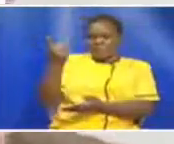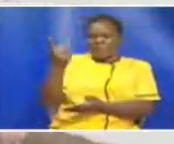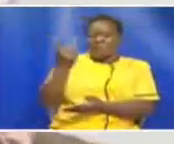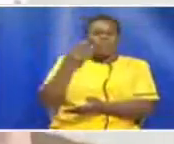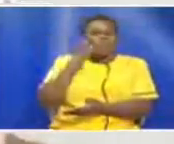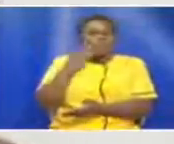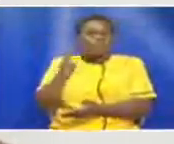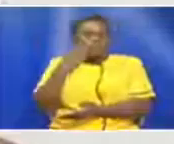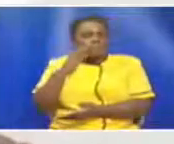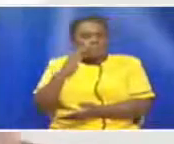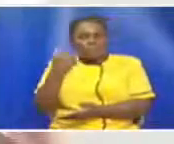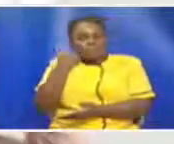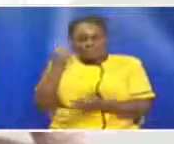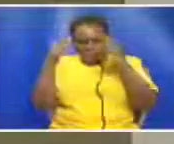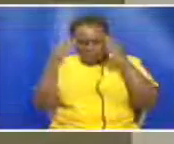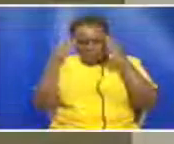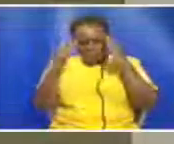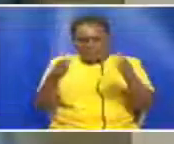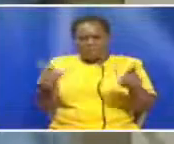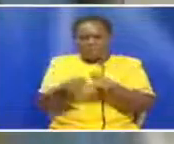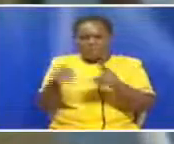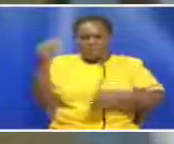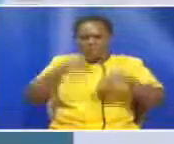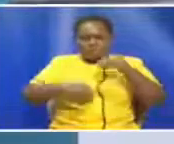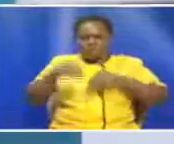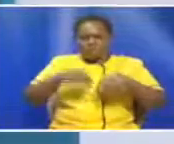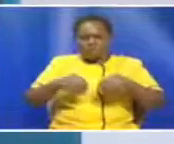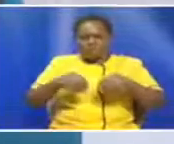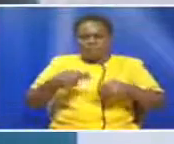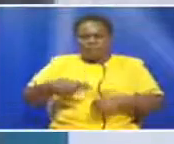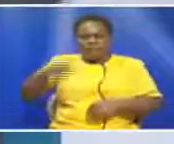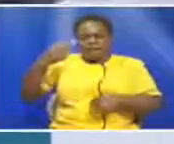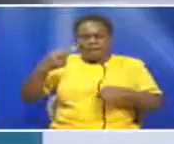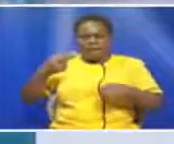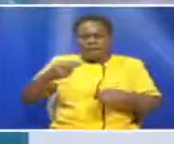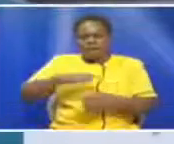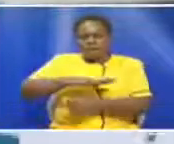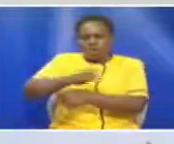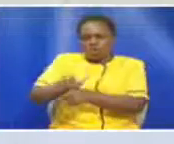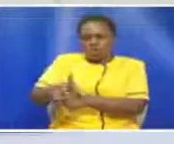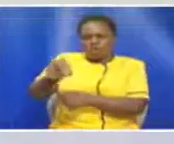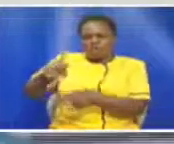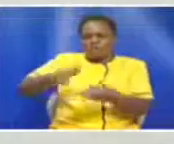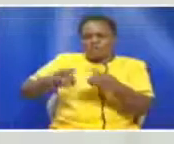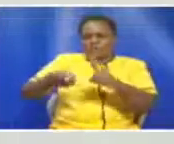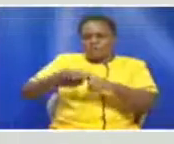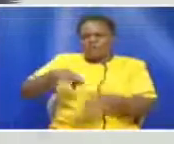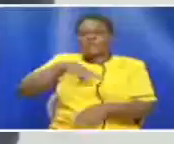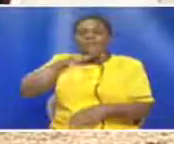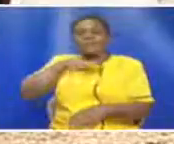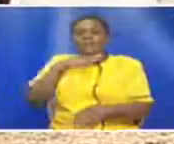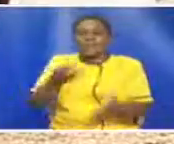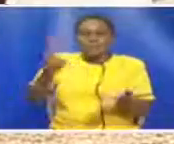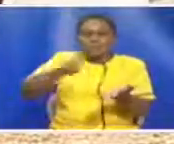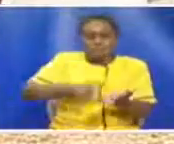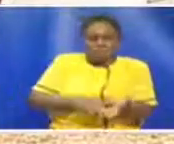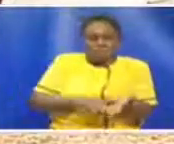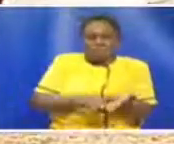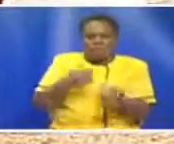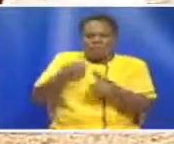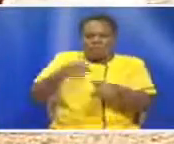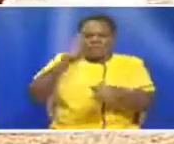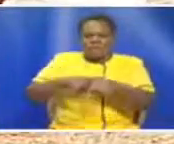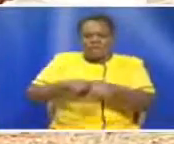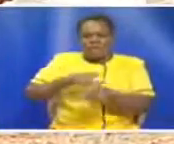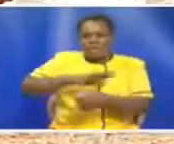diabetes and hypertension have also contributed to the highest number of COVID-19-related fatalities recorded since the